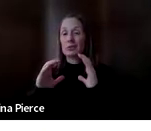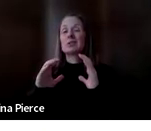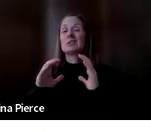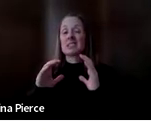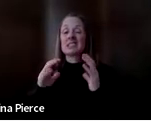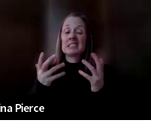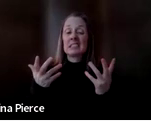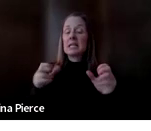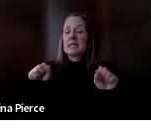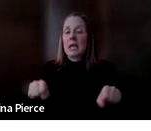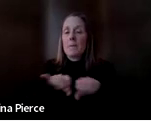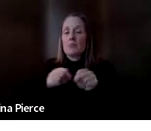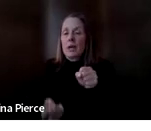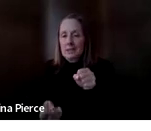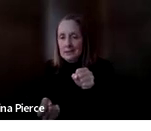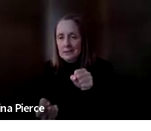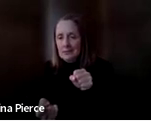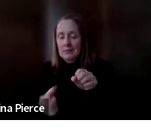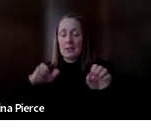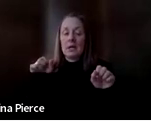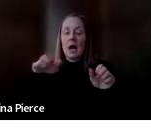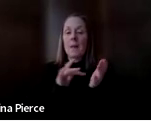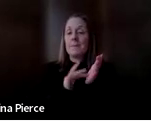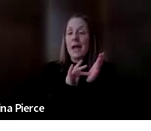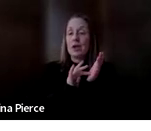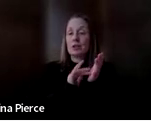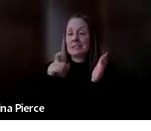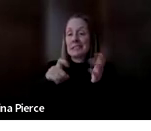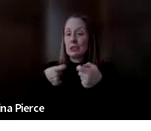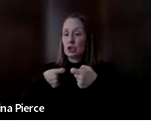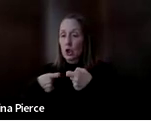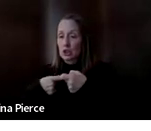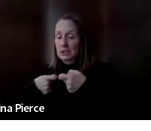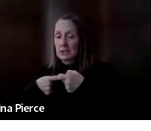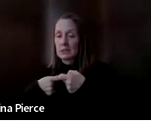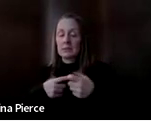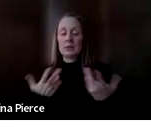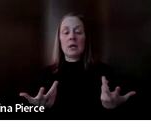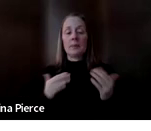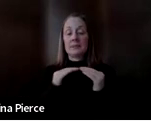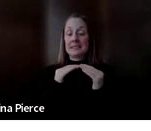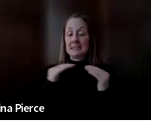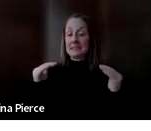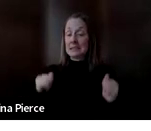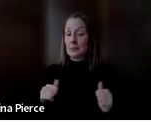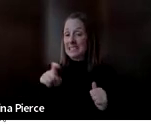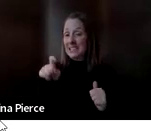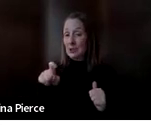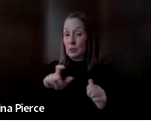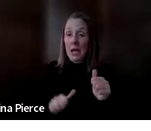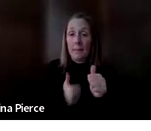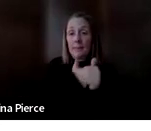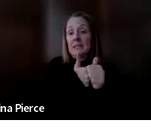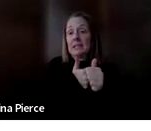repair. Batteries can need charging. Systems can need updating at really inconvenient times. Also,